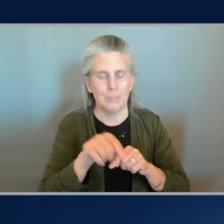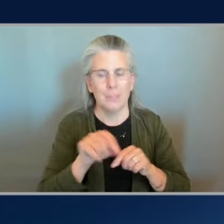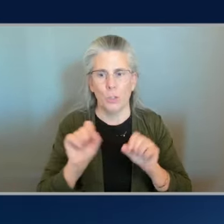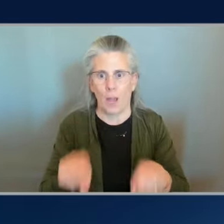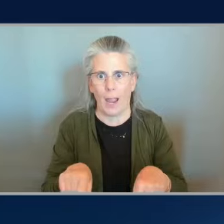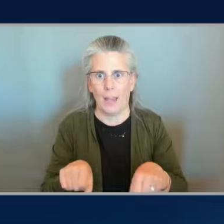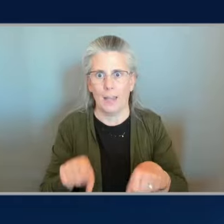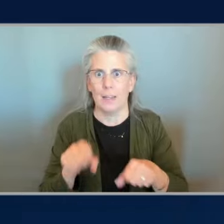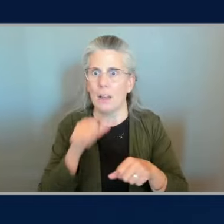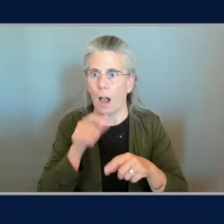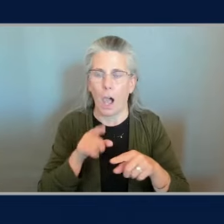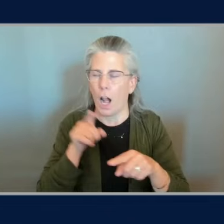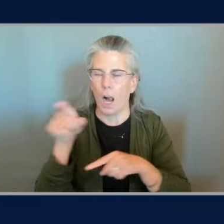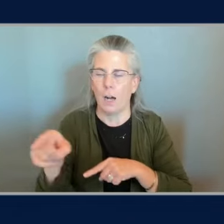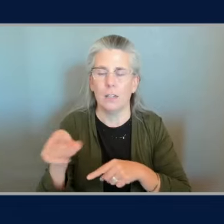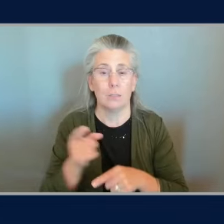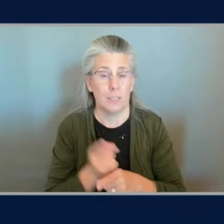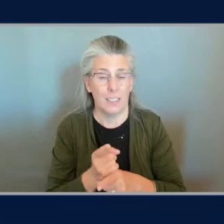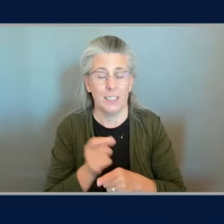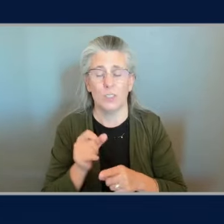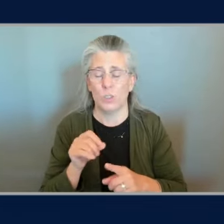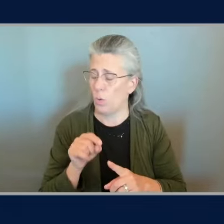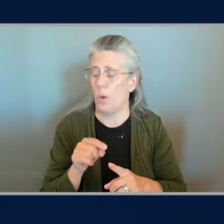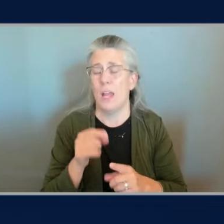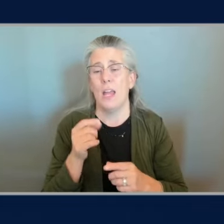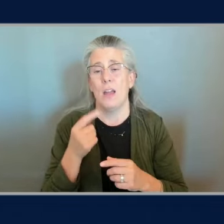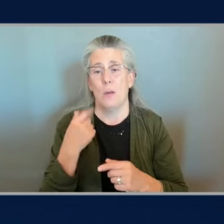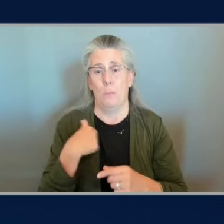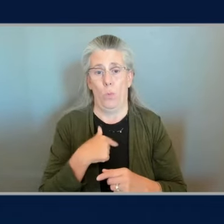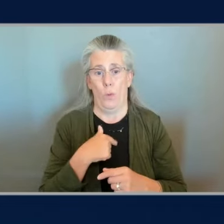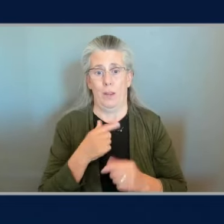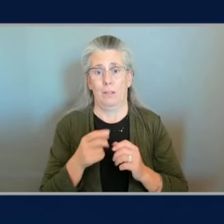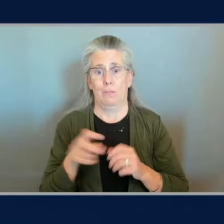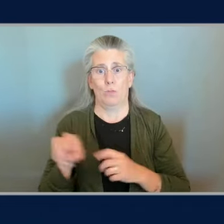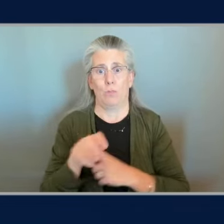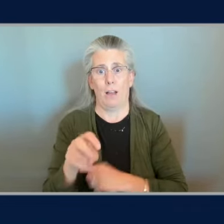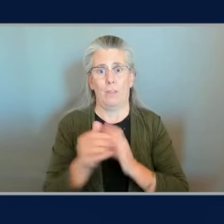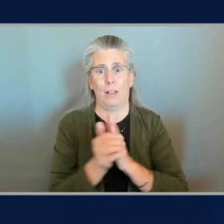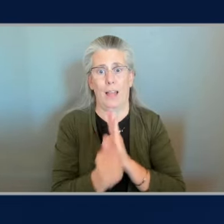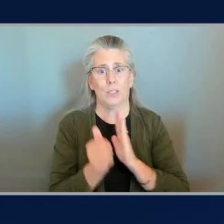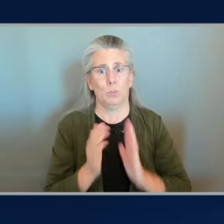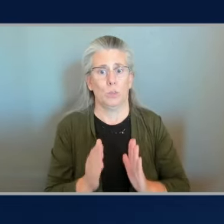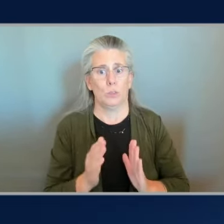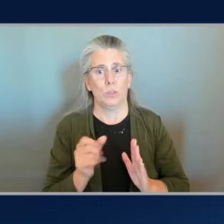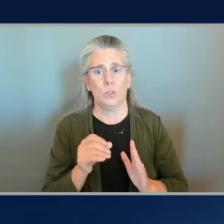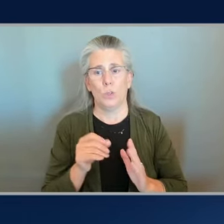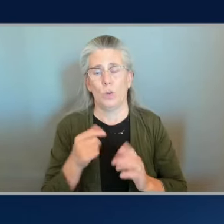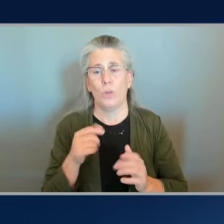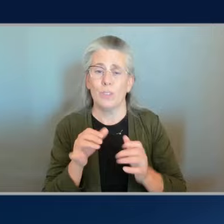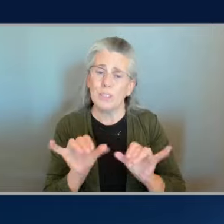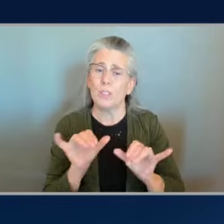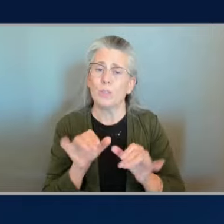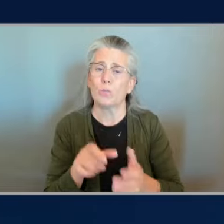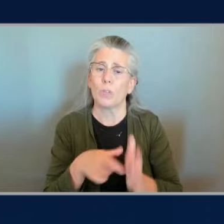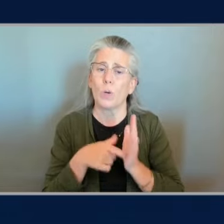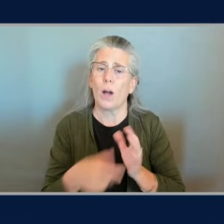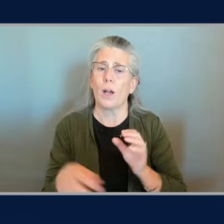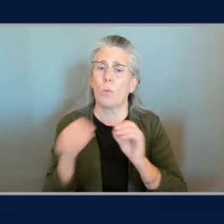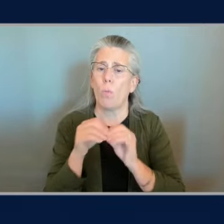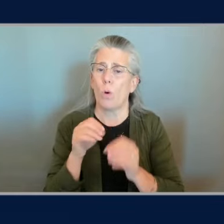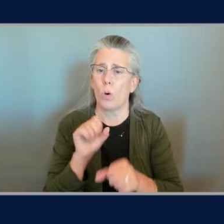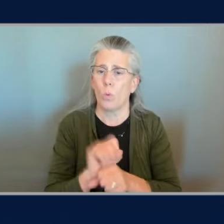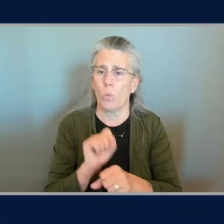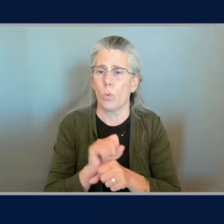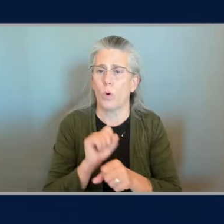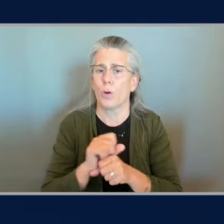would actually recommend it as travel experts right so that requires and still does require a lot more uh work as we continue to work with our